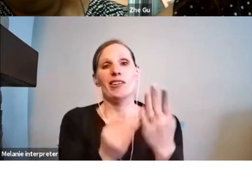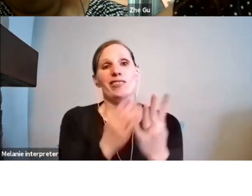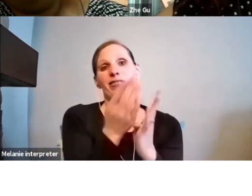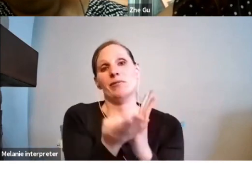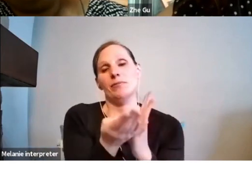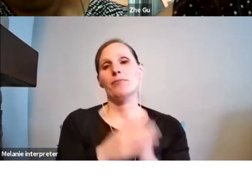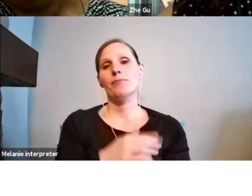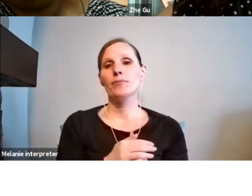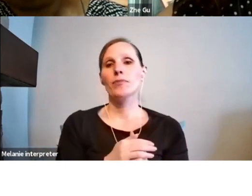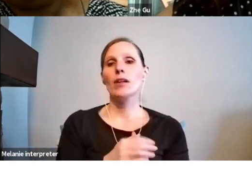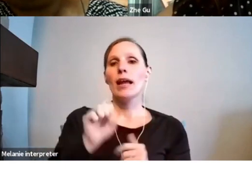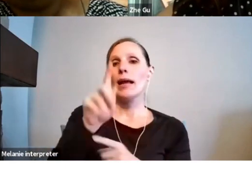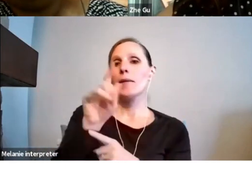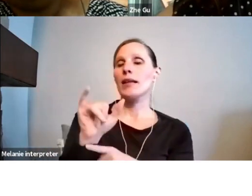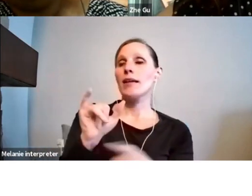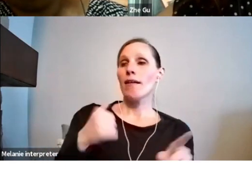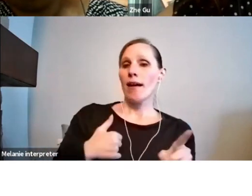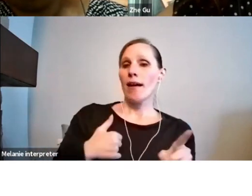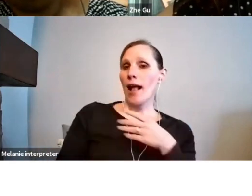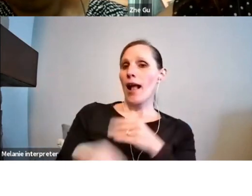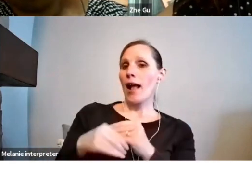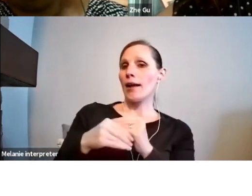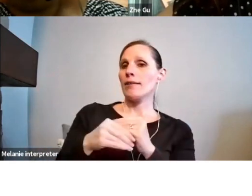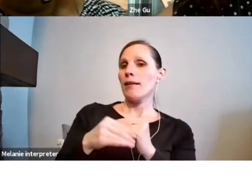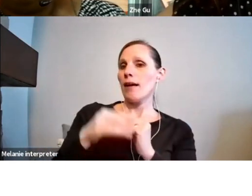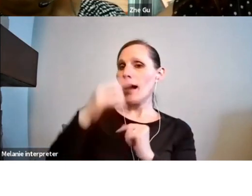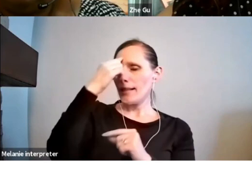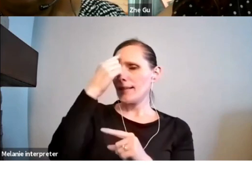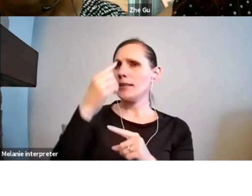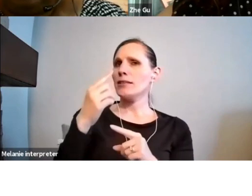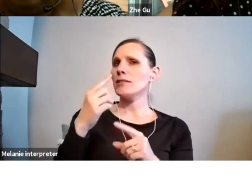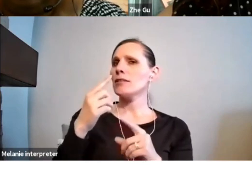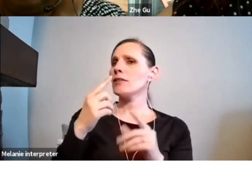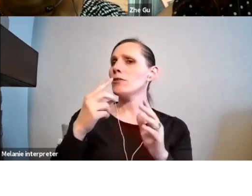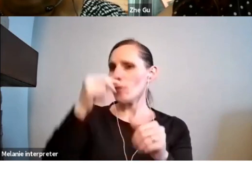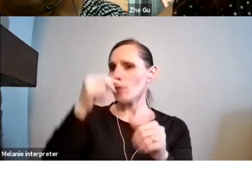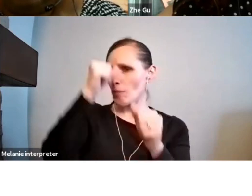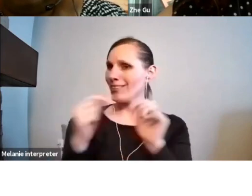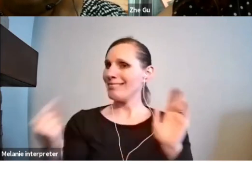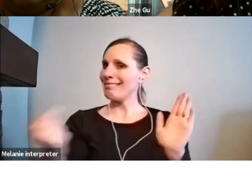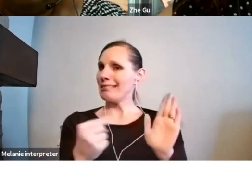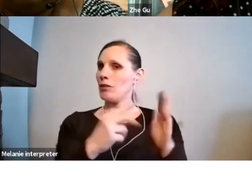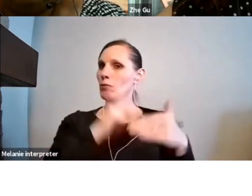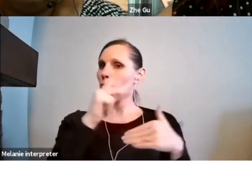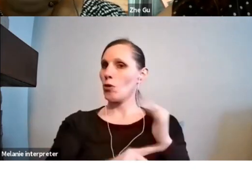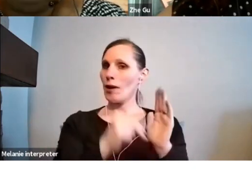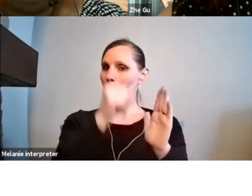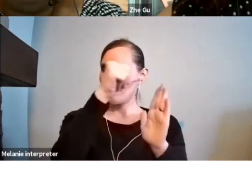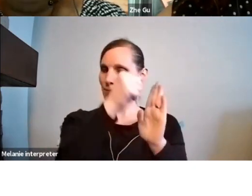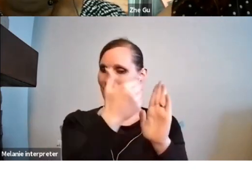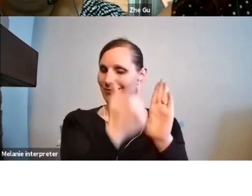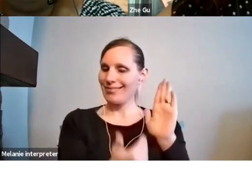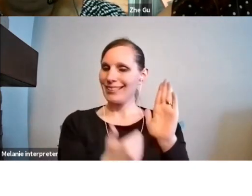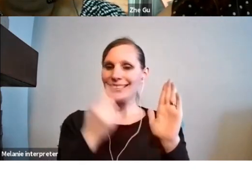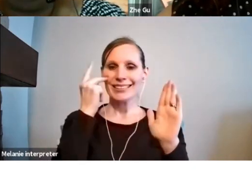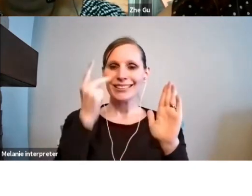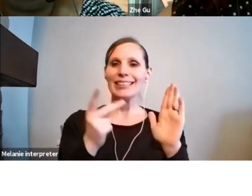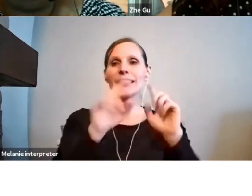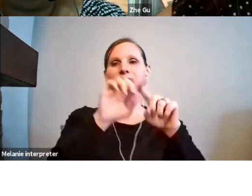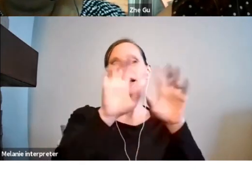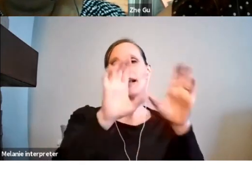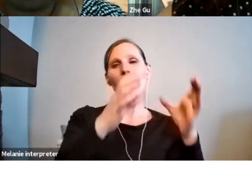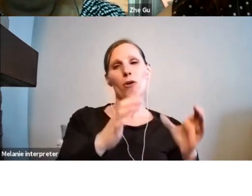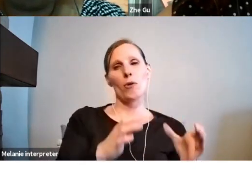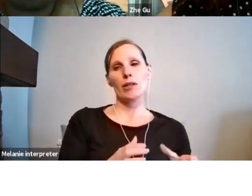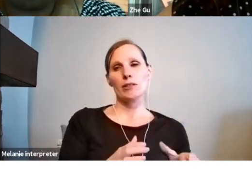And I think in some cases you can also look at the program page to see what categories are available, uh, because that can help